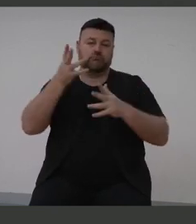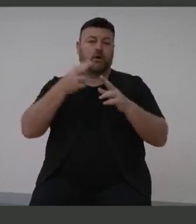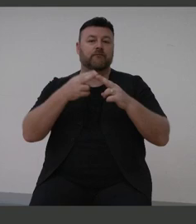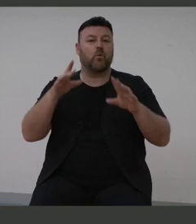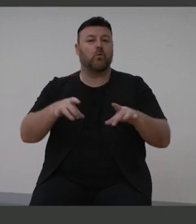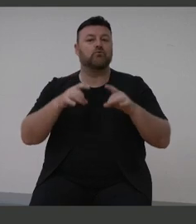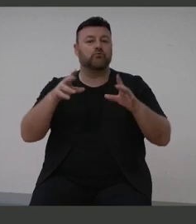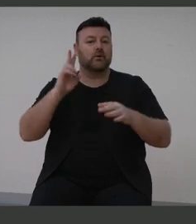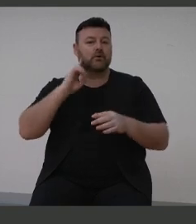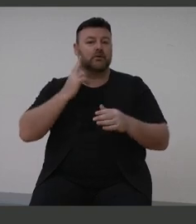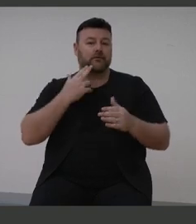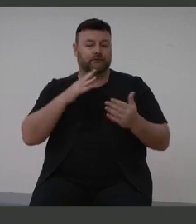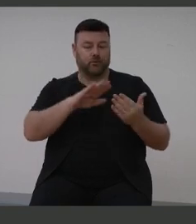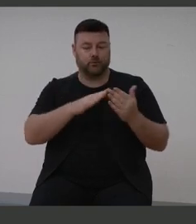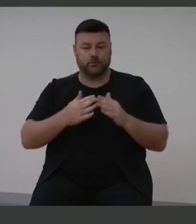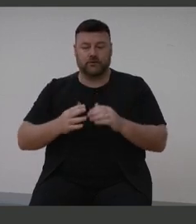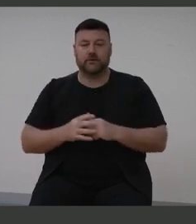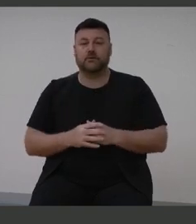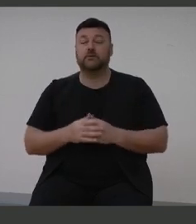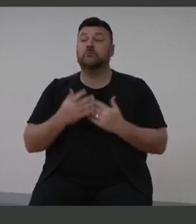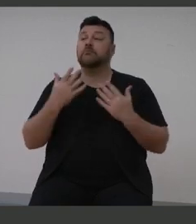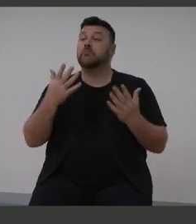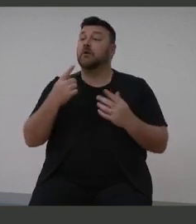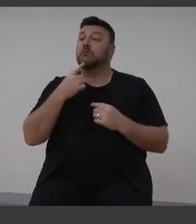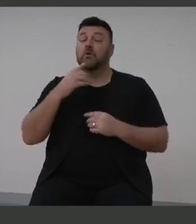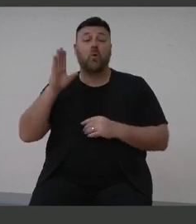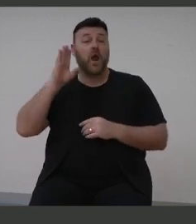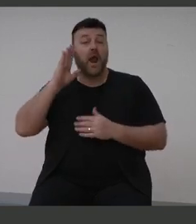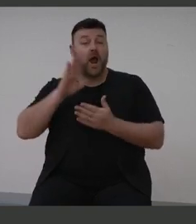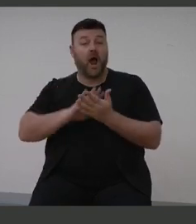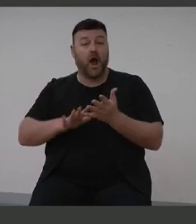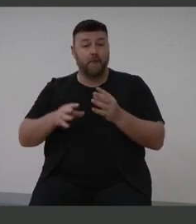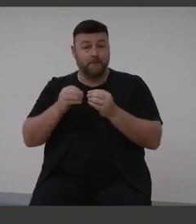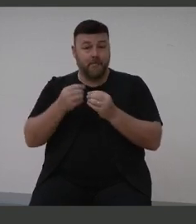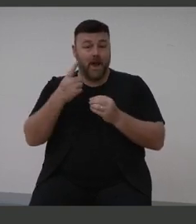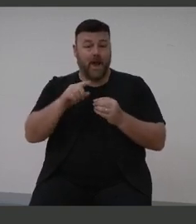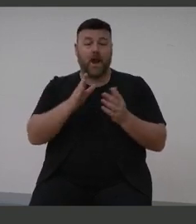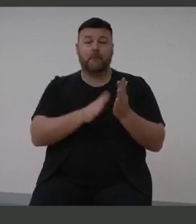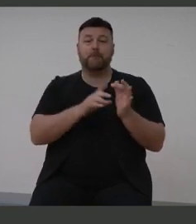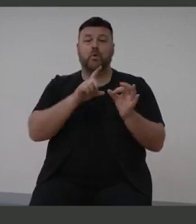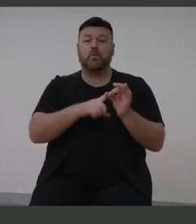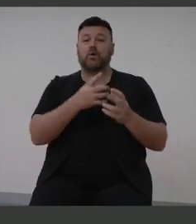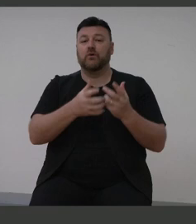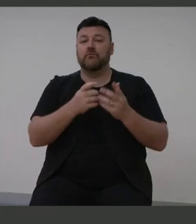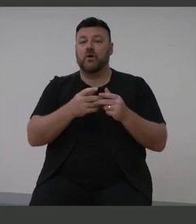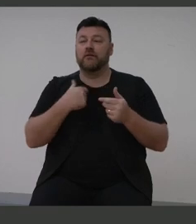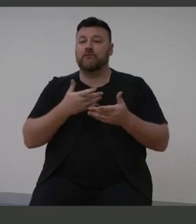Thank you to the Hearing Hub and Macquarie University for hosting this event today on behalf of our sector.